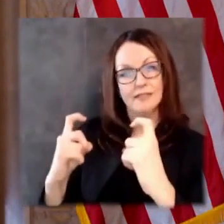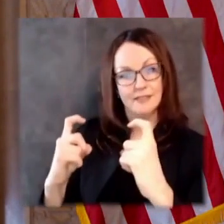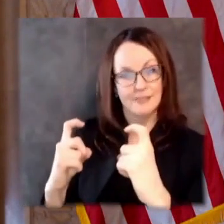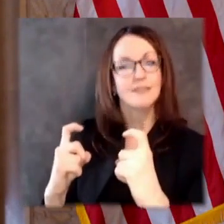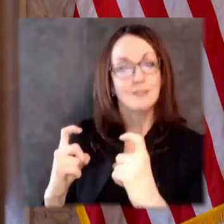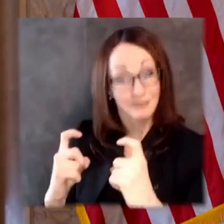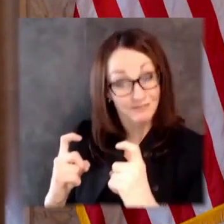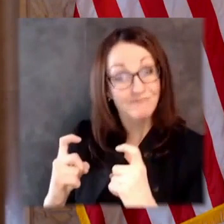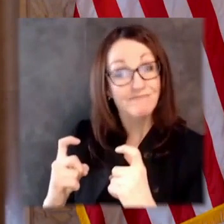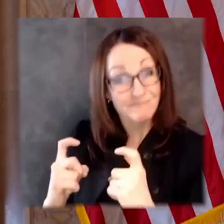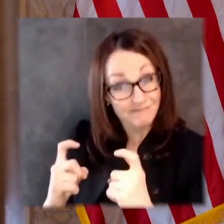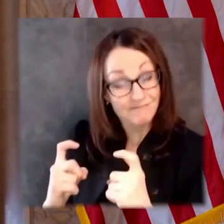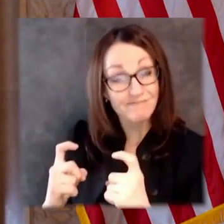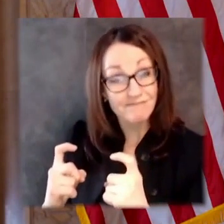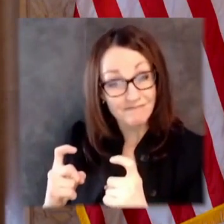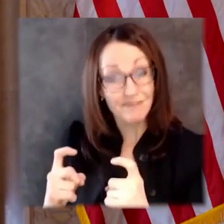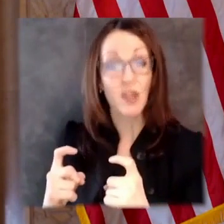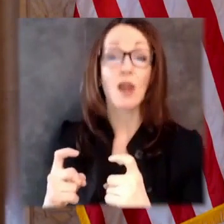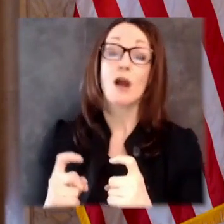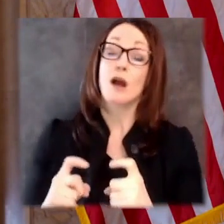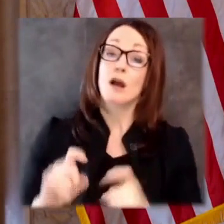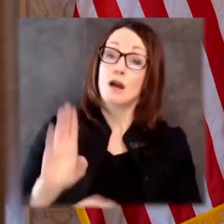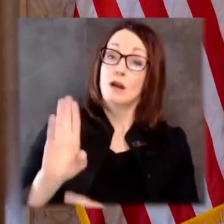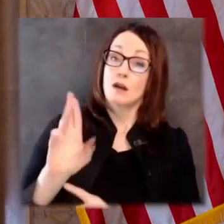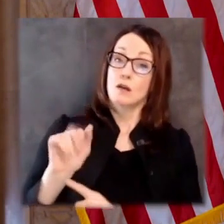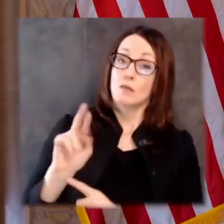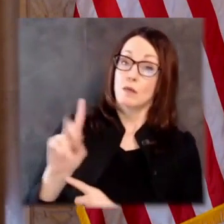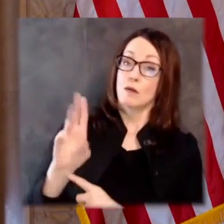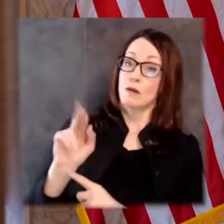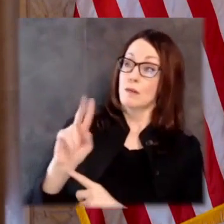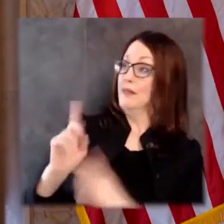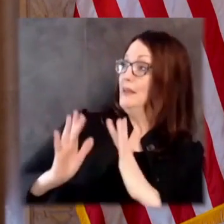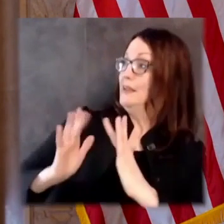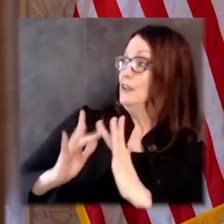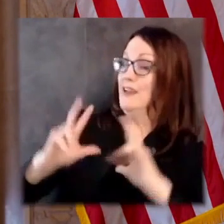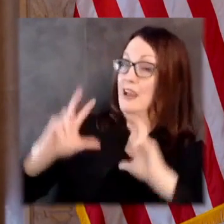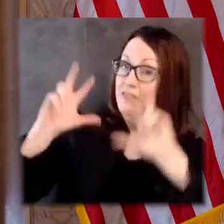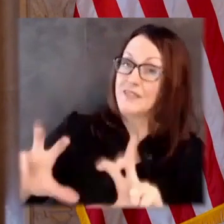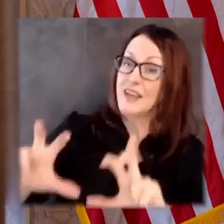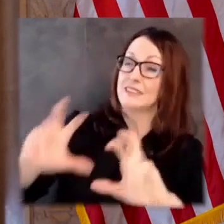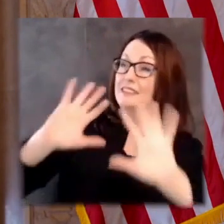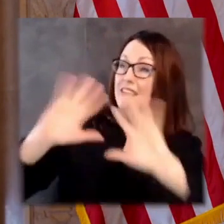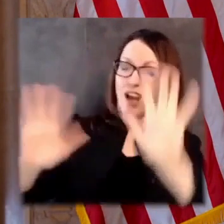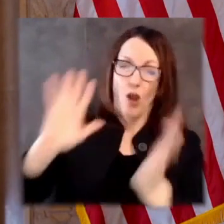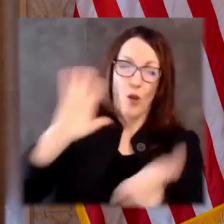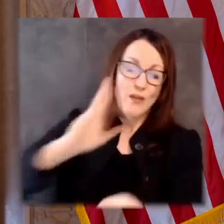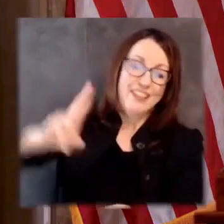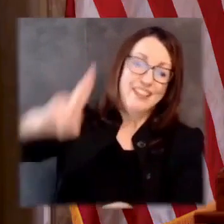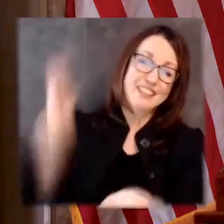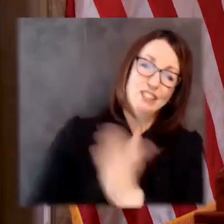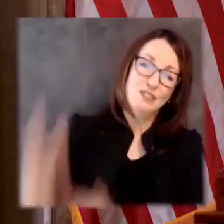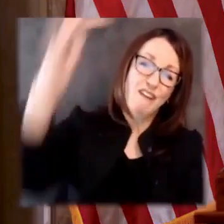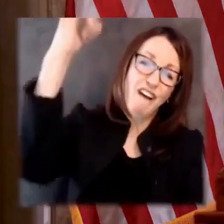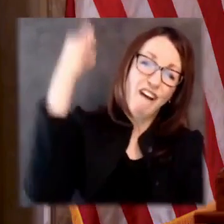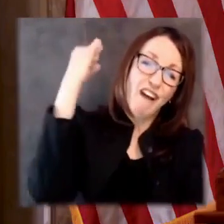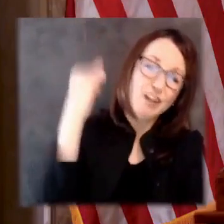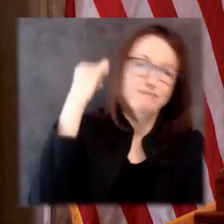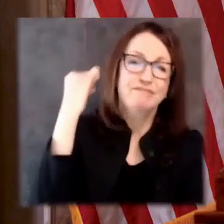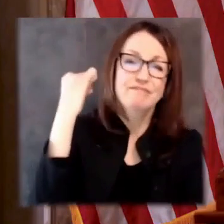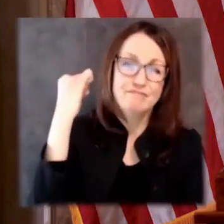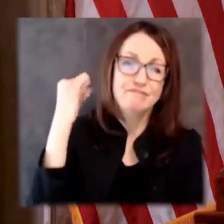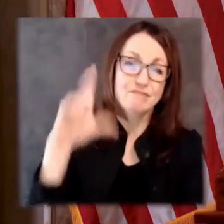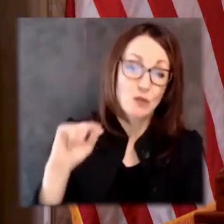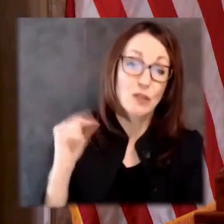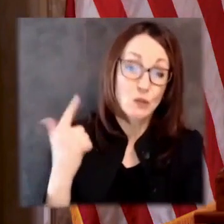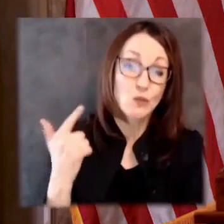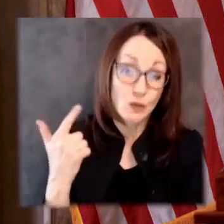across our state, the largest state investment in broadband in our state's history. Well, not to